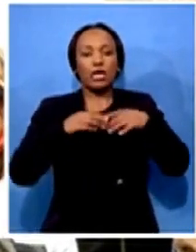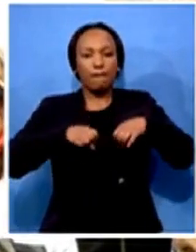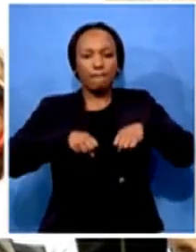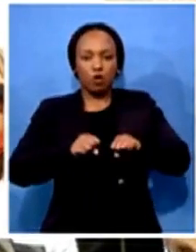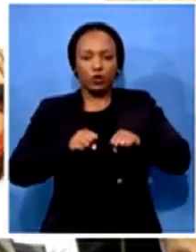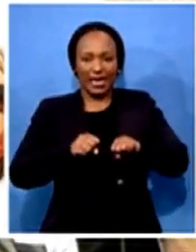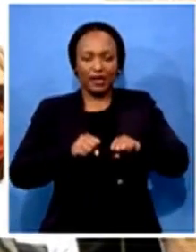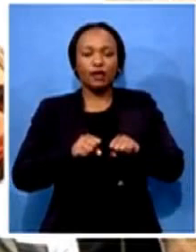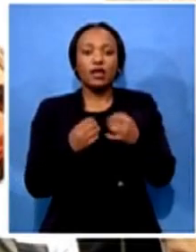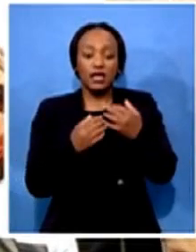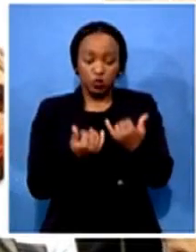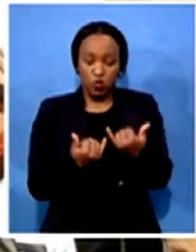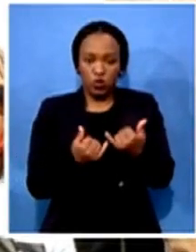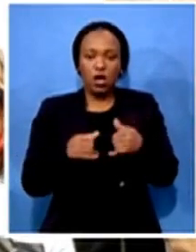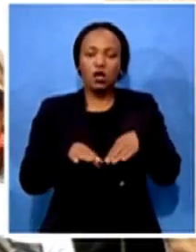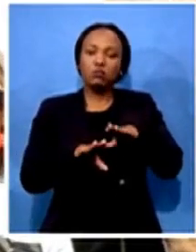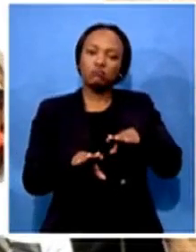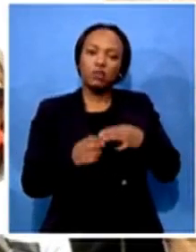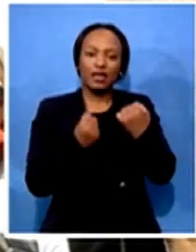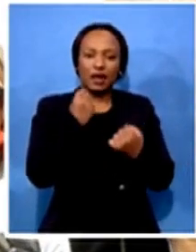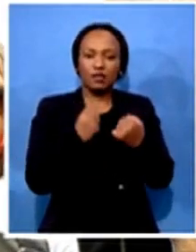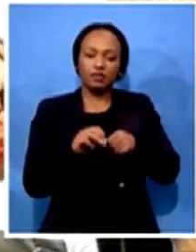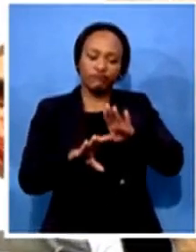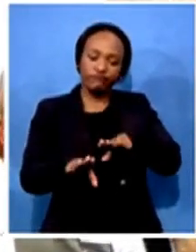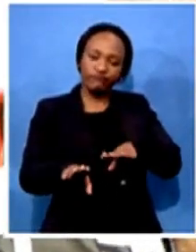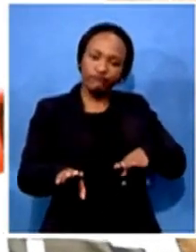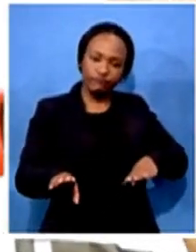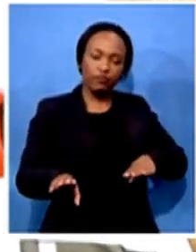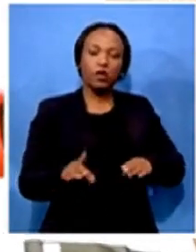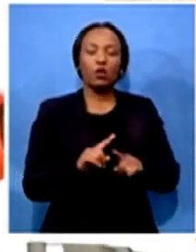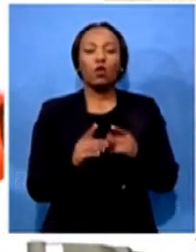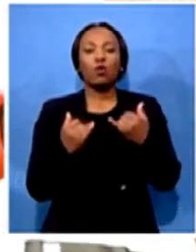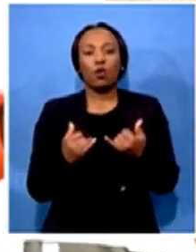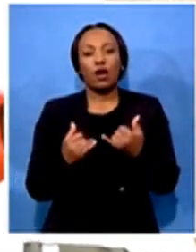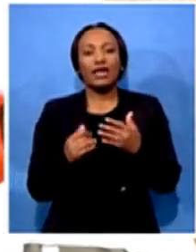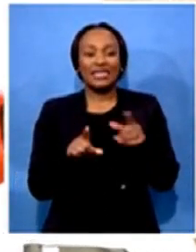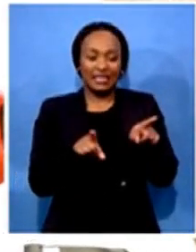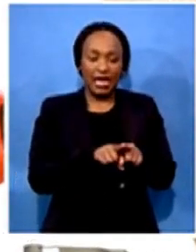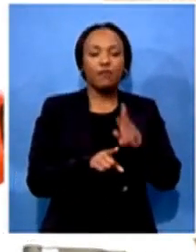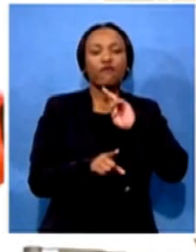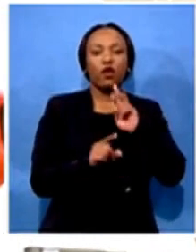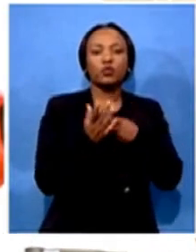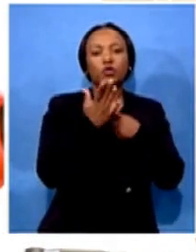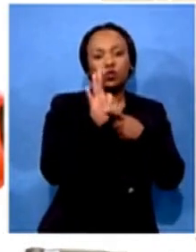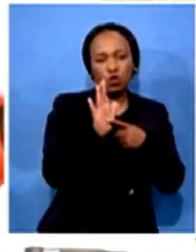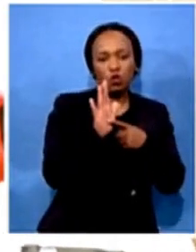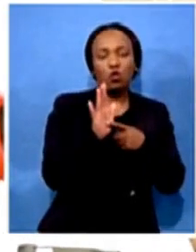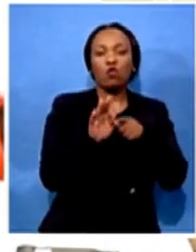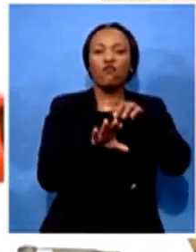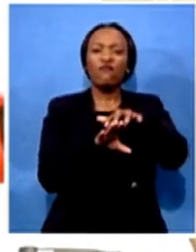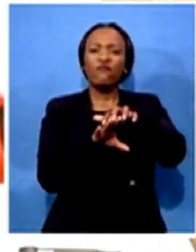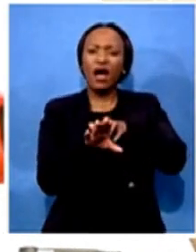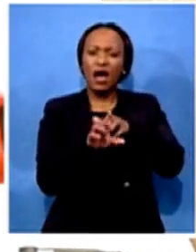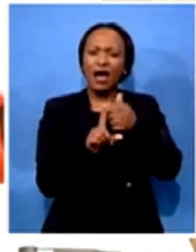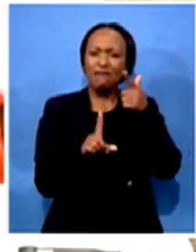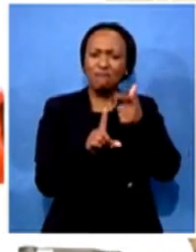it's the same principle. This is our voice that we raise for farm murders. And we want